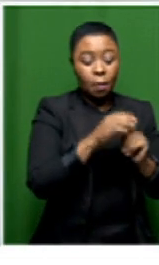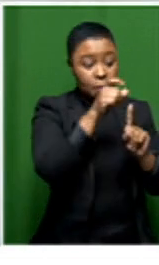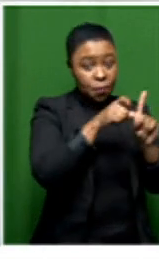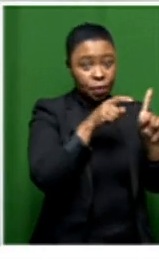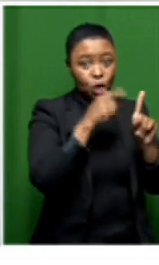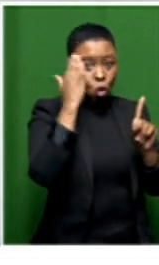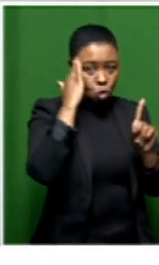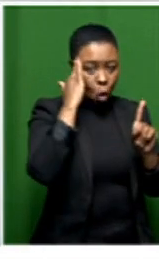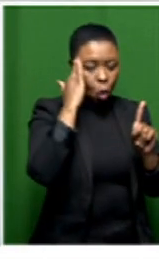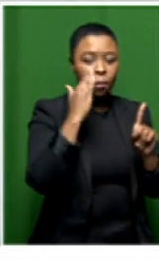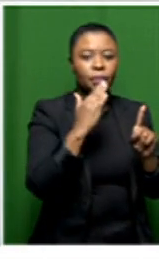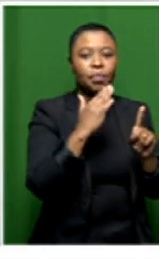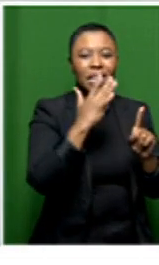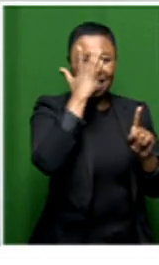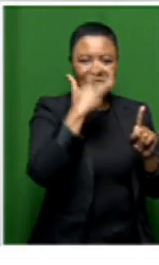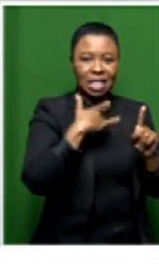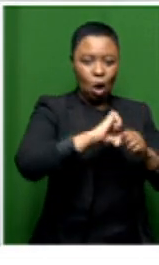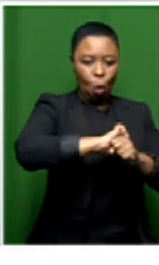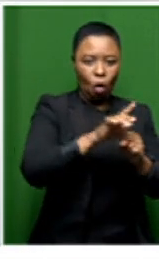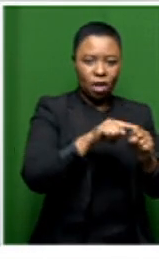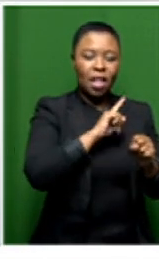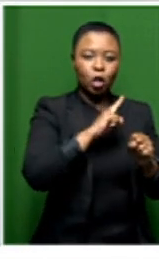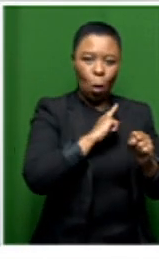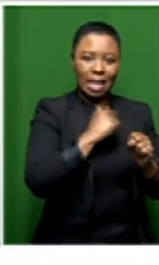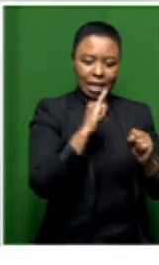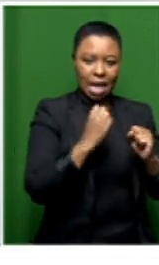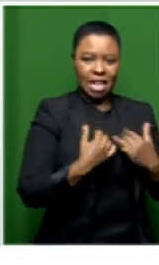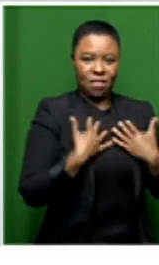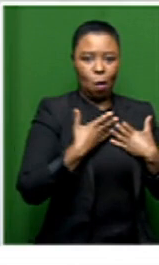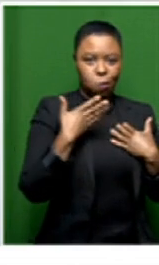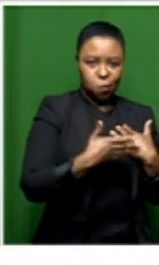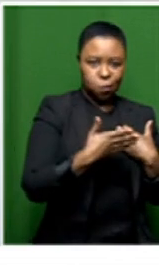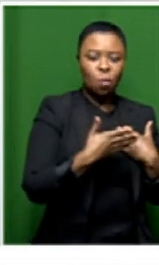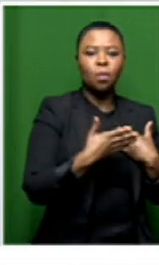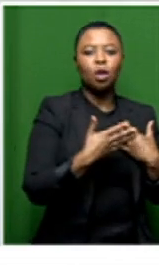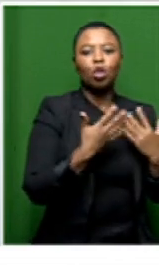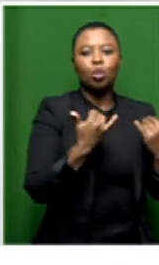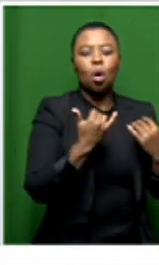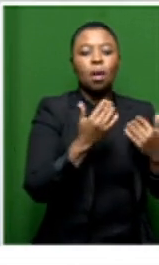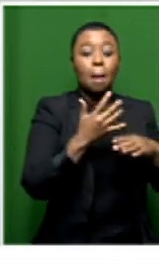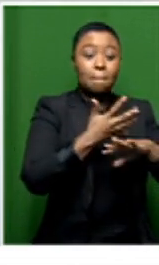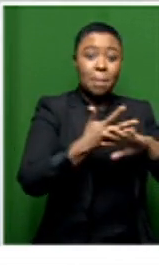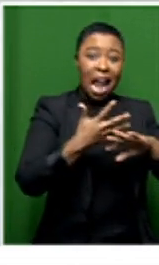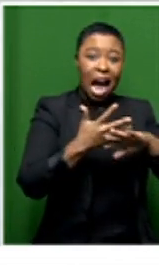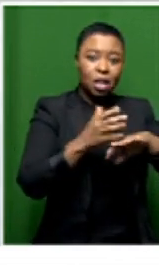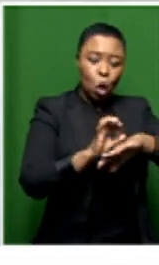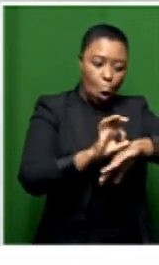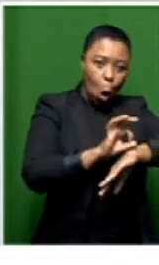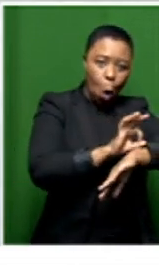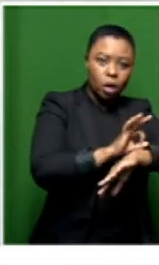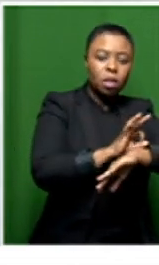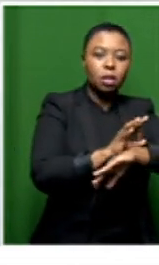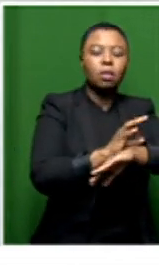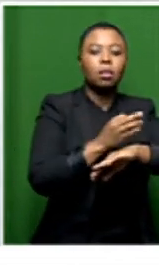with acute covert that is while you are still infected have increased propensity to form blood clots and these blood